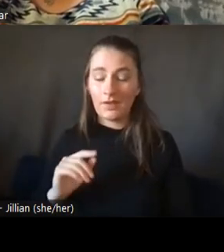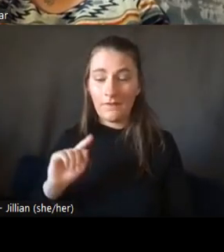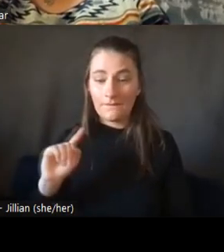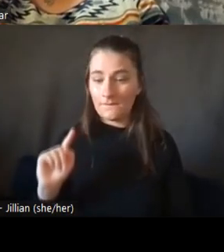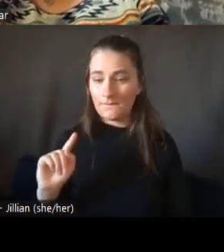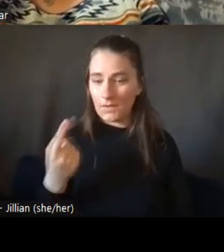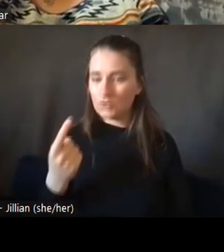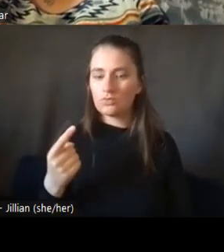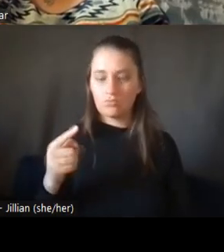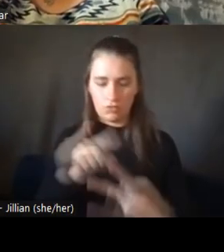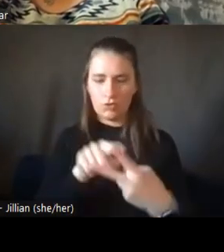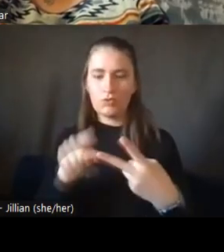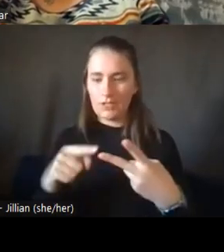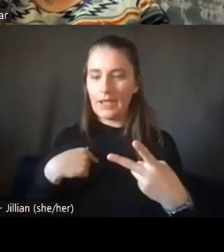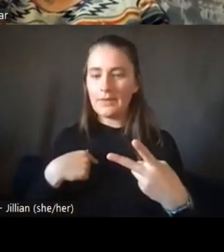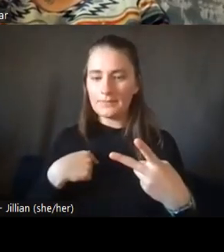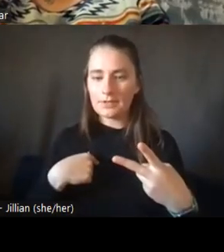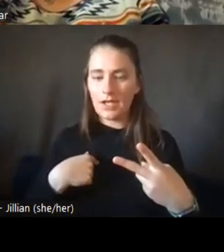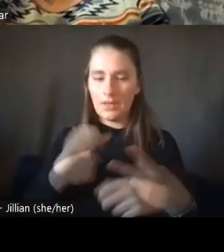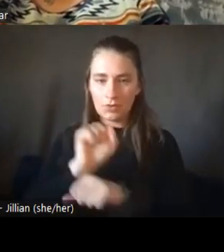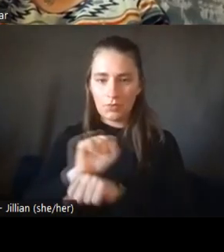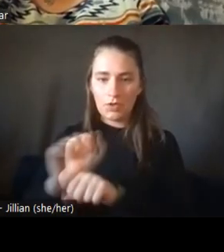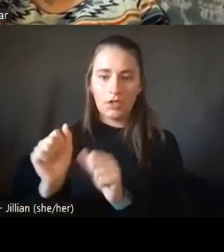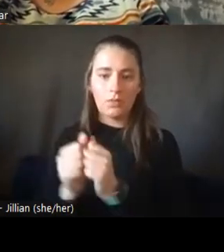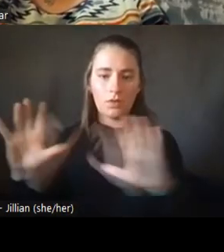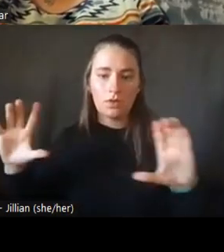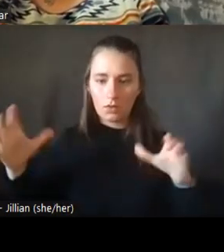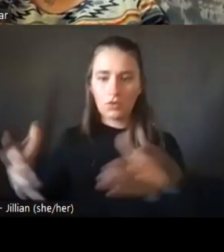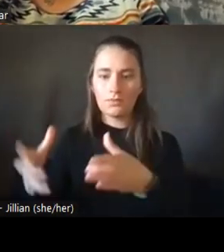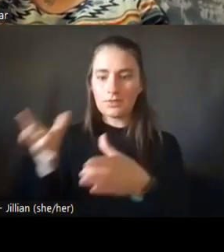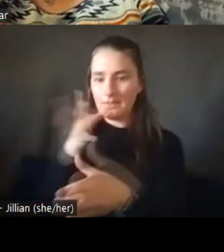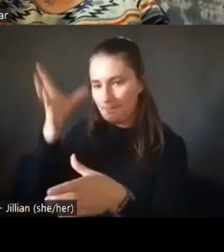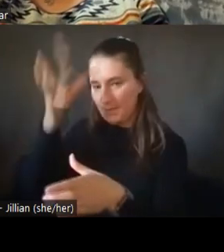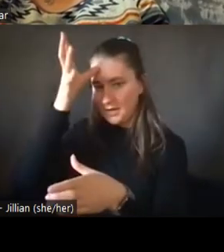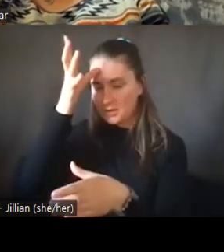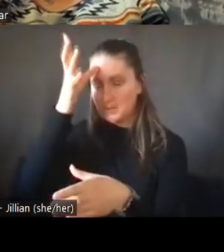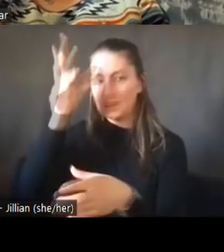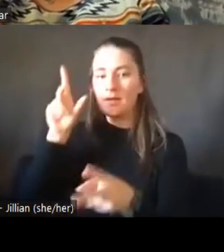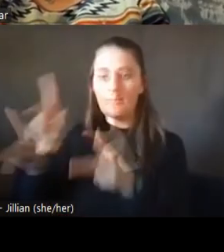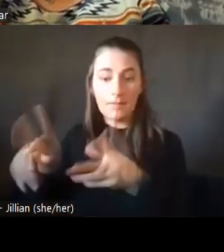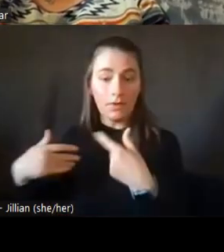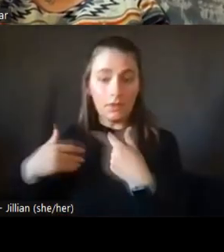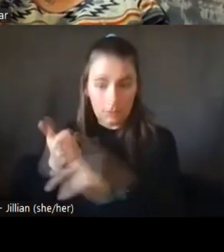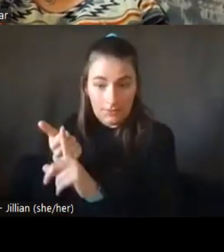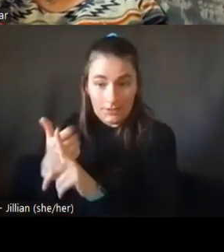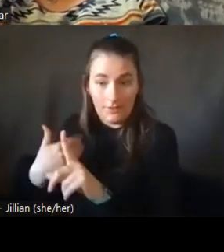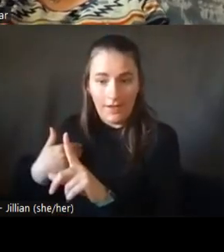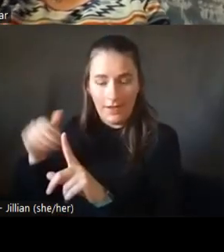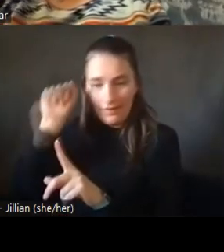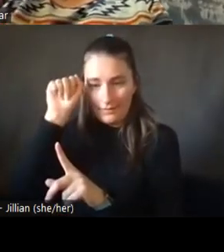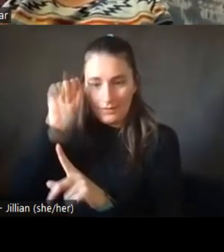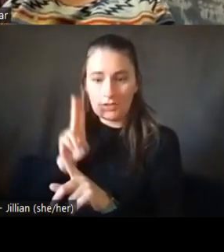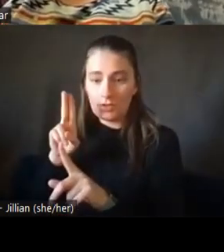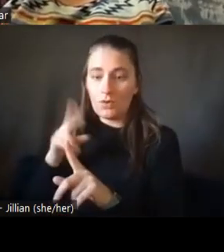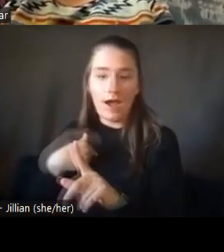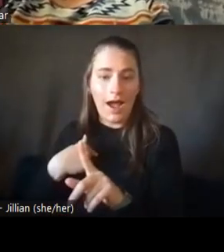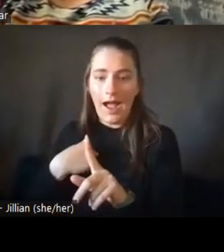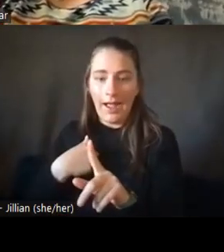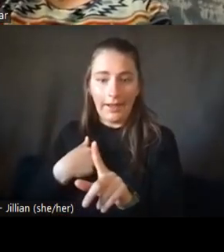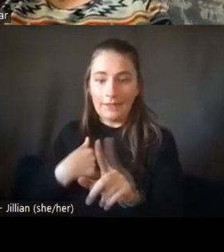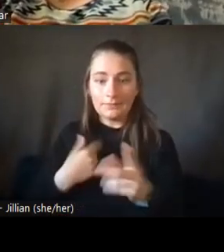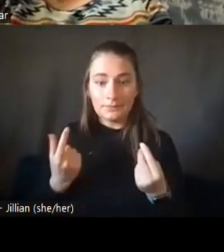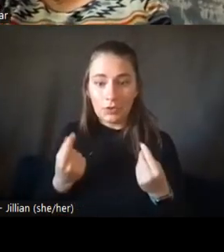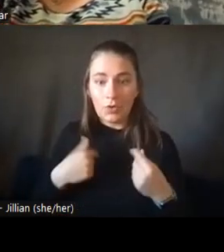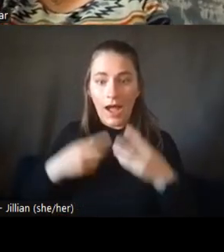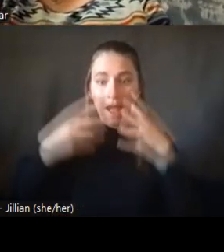groups of parents and also people with autism, I cried through the whole session. And so they told me